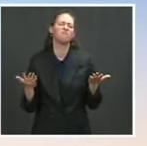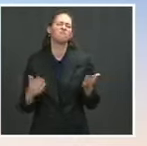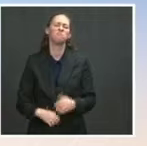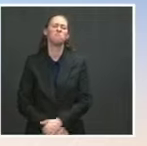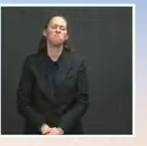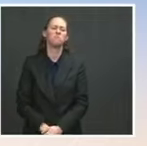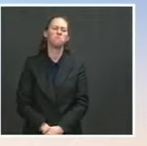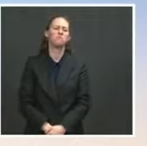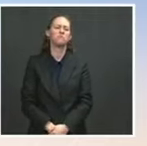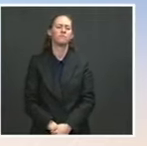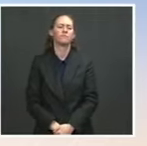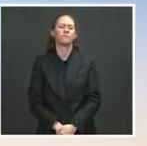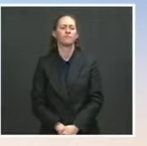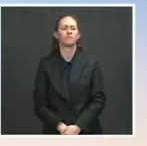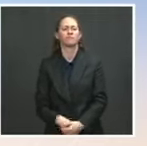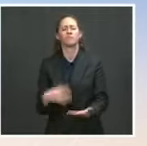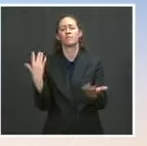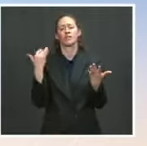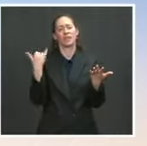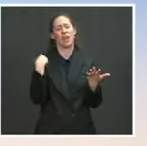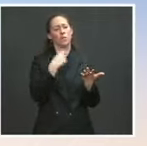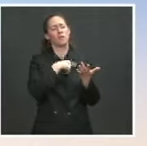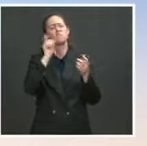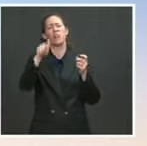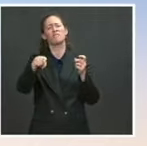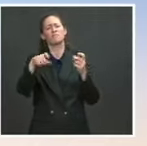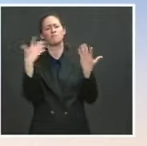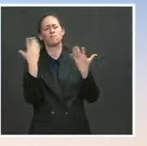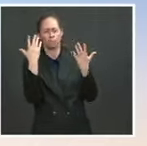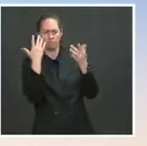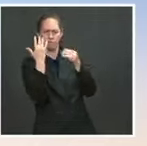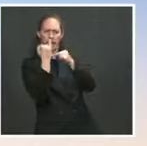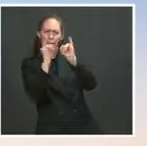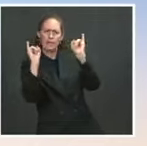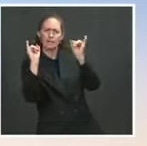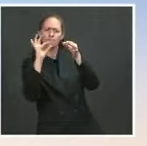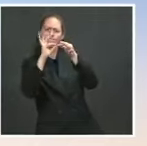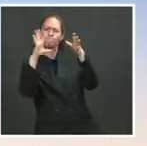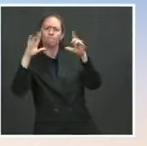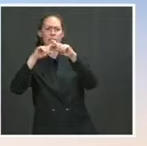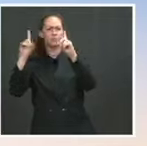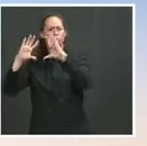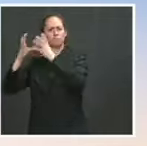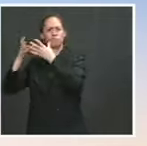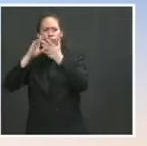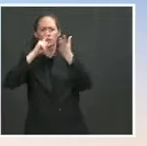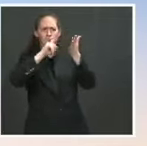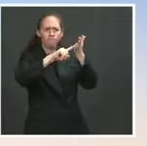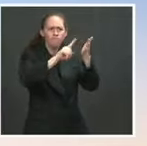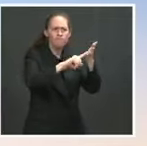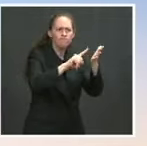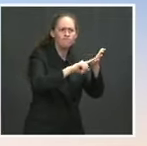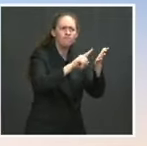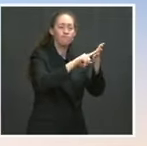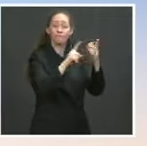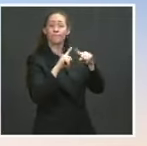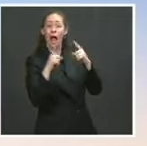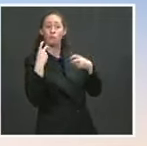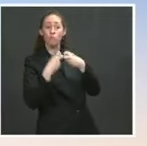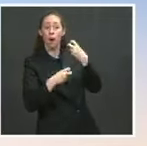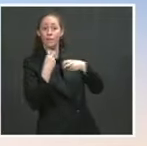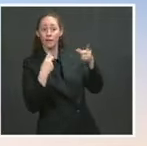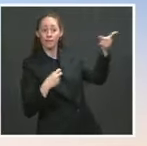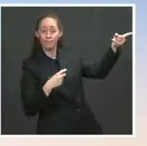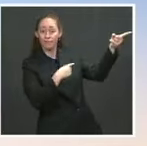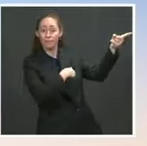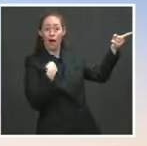needs to happen with the cooperation and data provided from the Chinese government. We don't have enough information at this point to make an